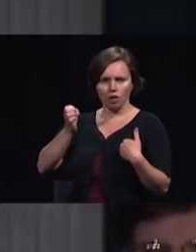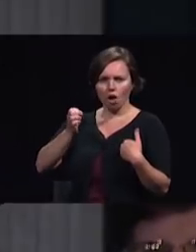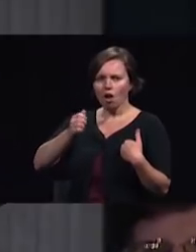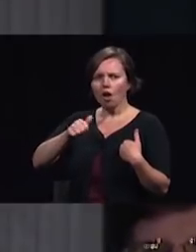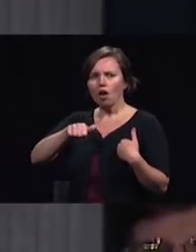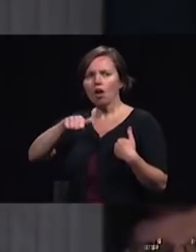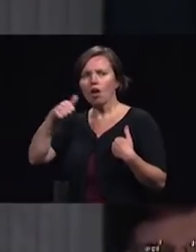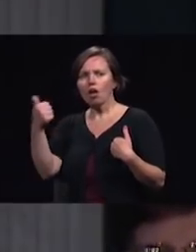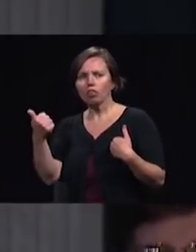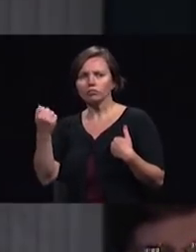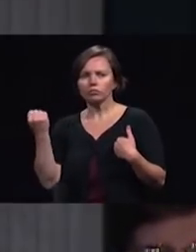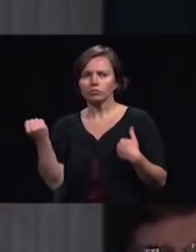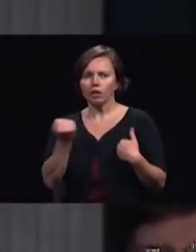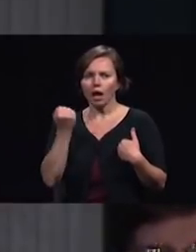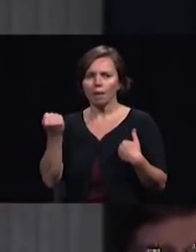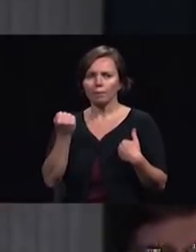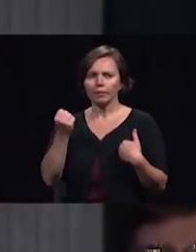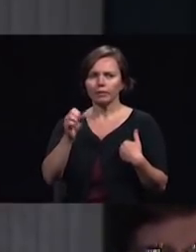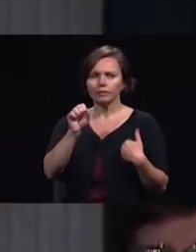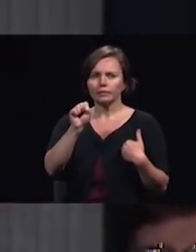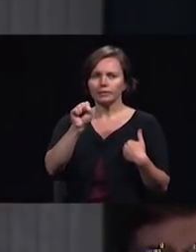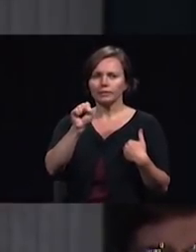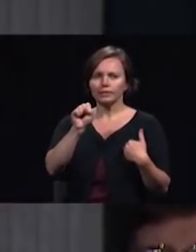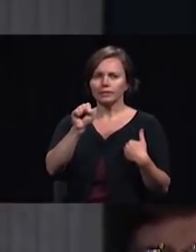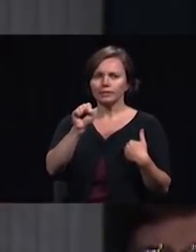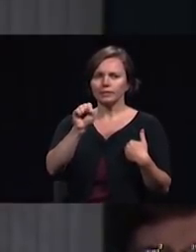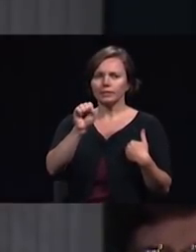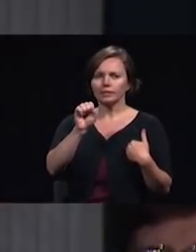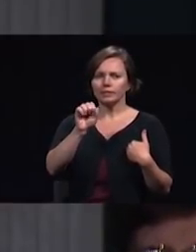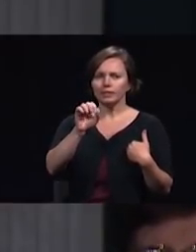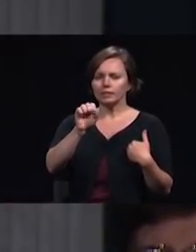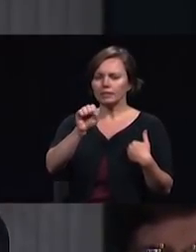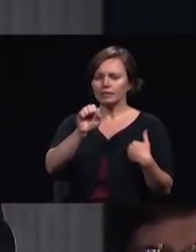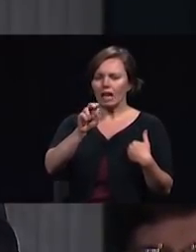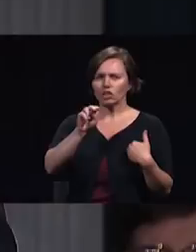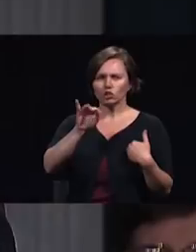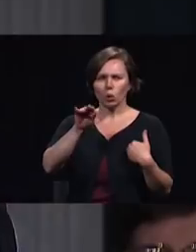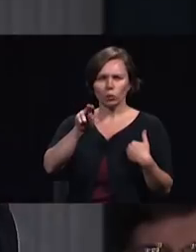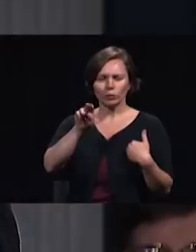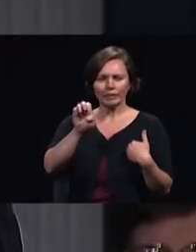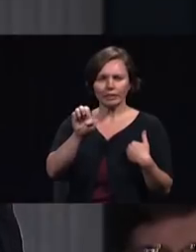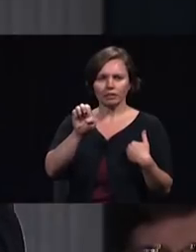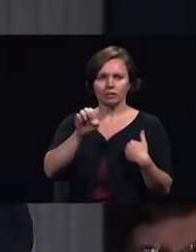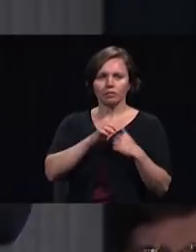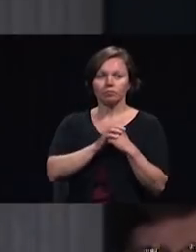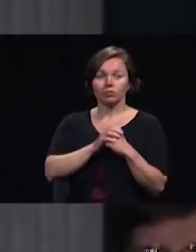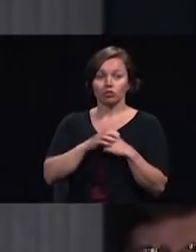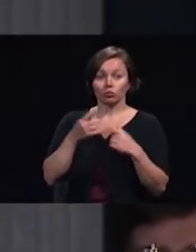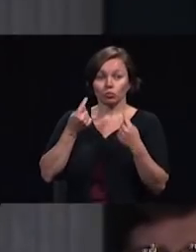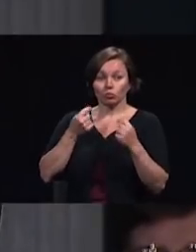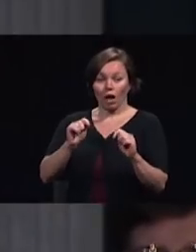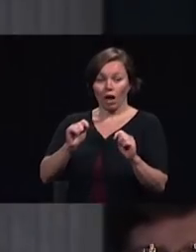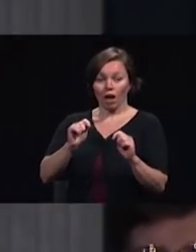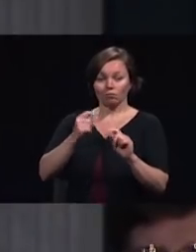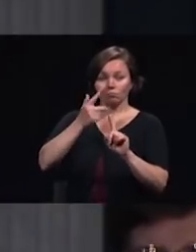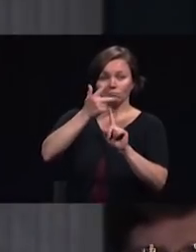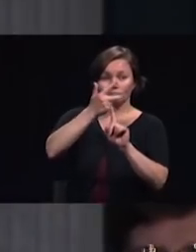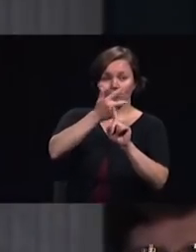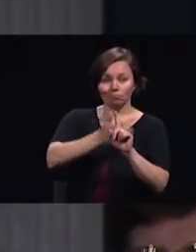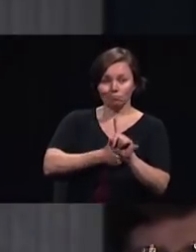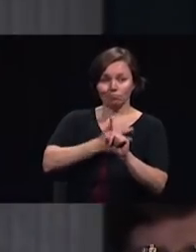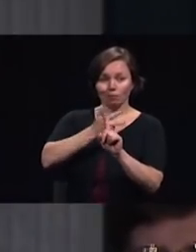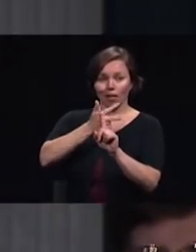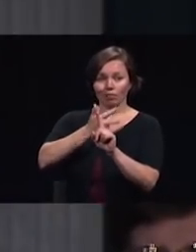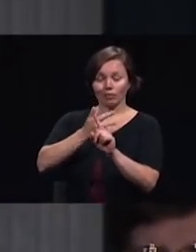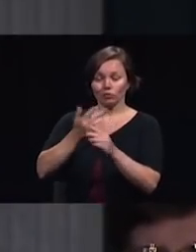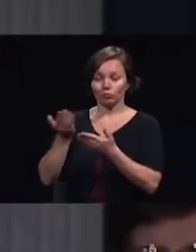someone gave me that counsel I tried for three months I told the members bring visitors because these are the subjects for this quarter